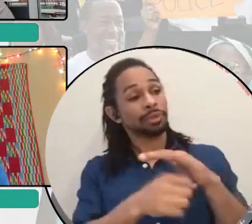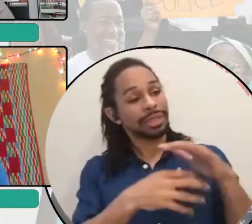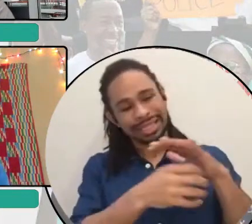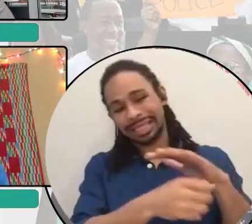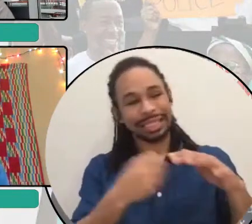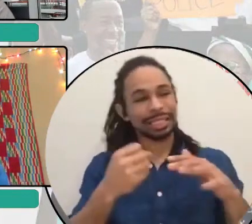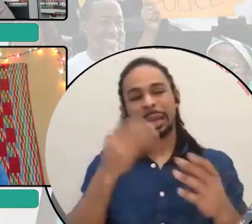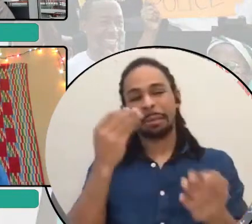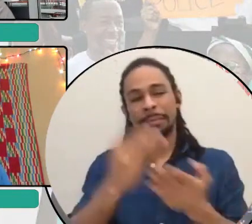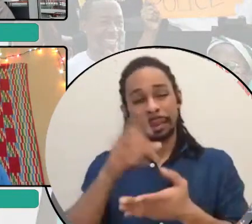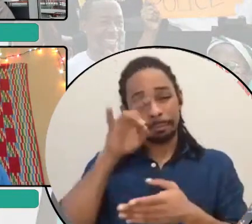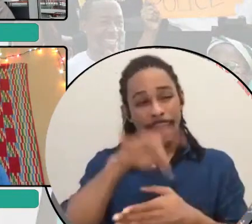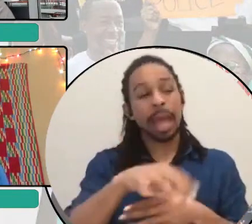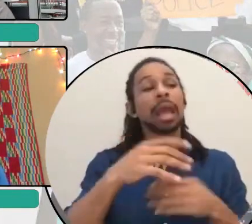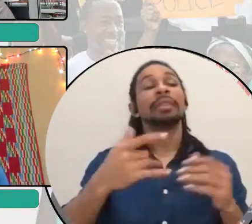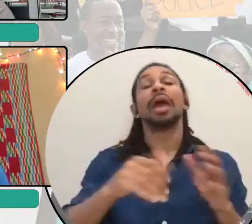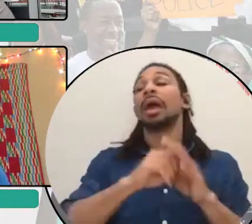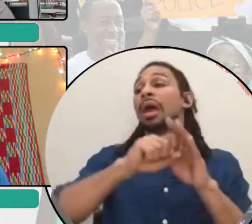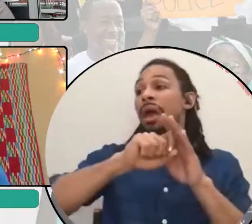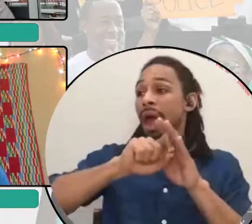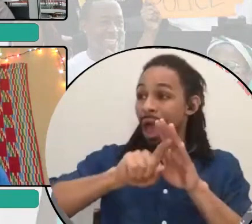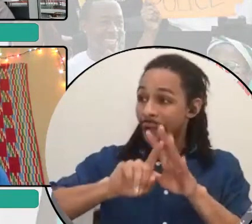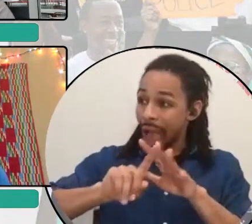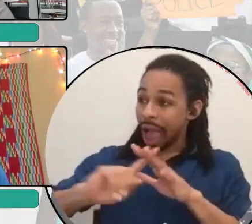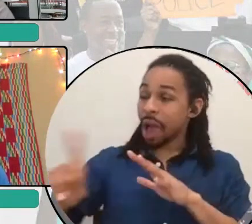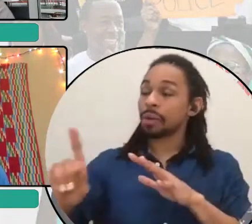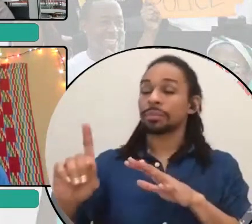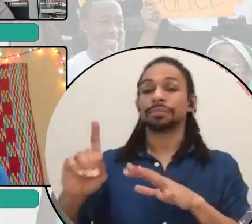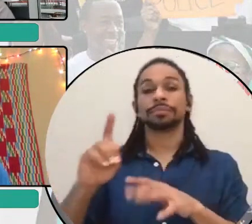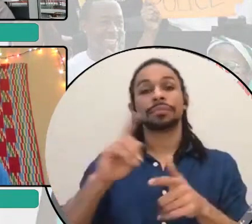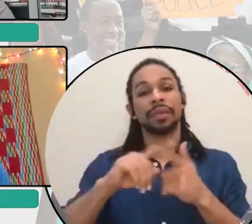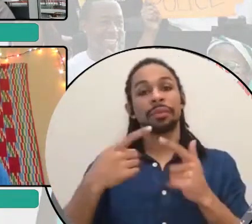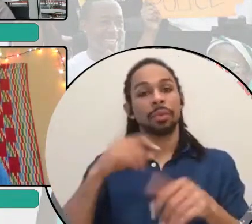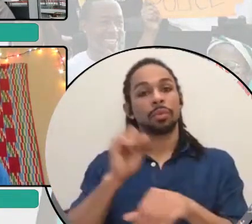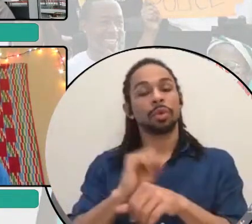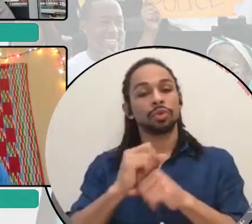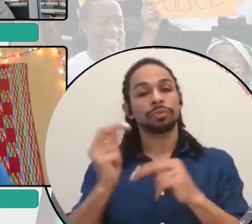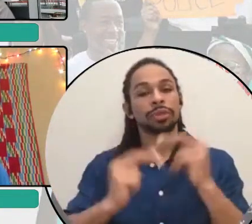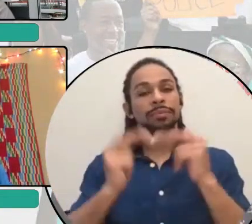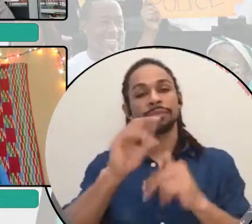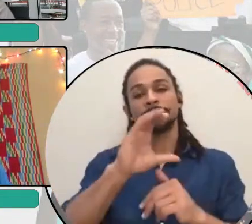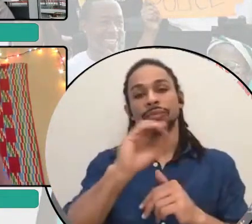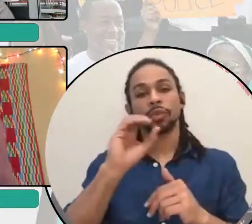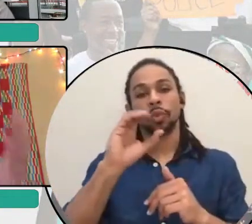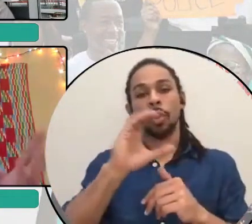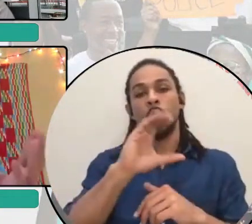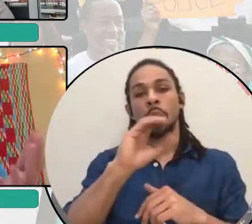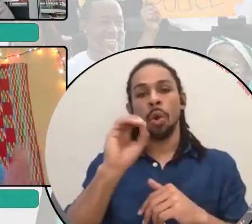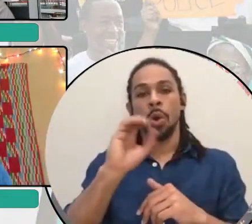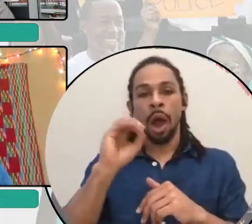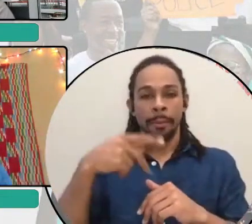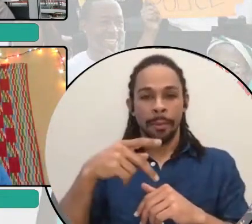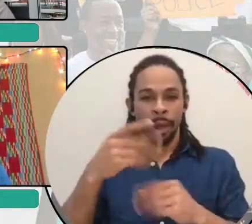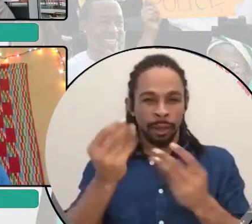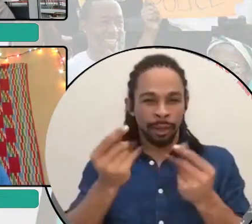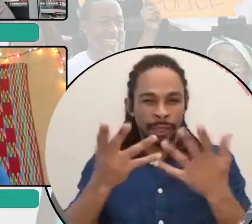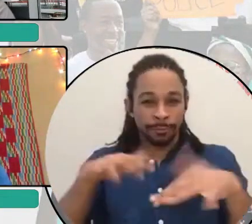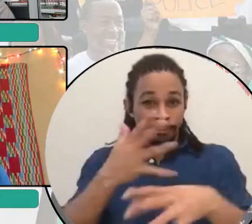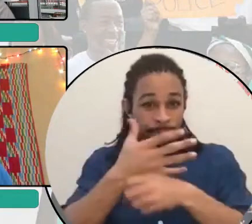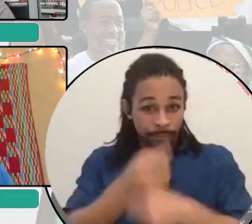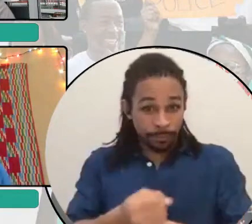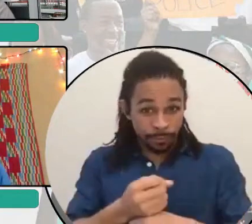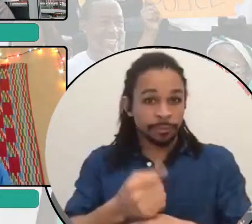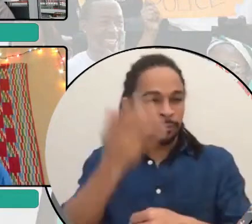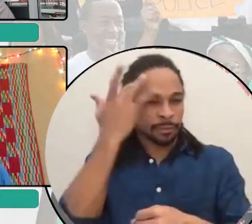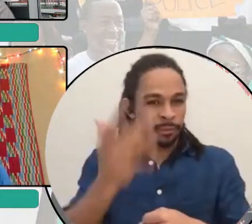working to build a cooperative land trust, because one of the things that we've been seeing is, again, the need to build, um,